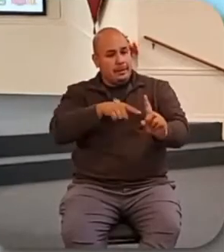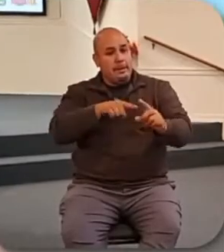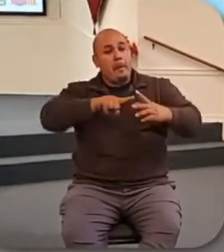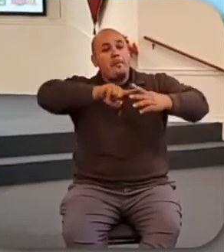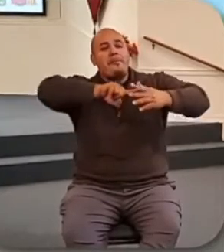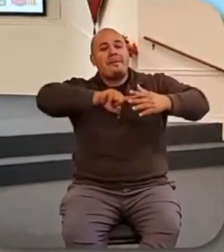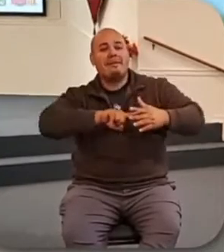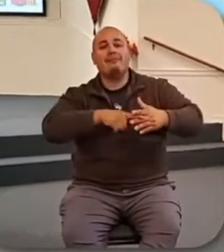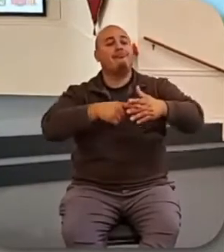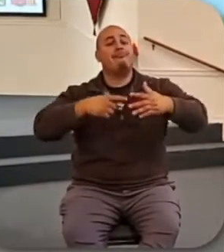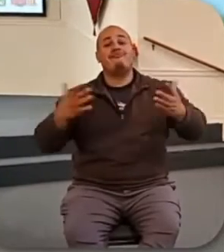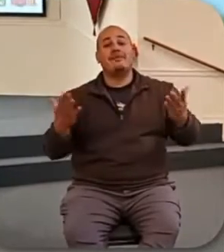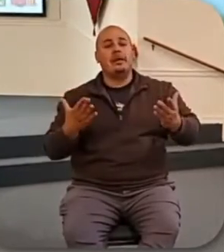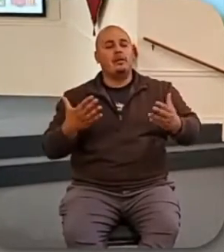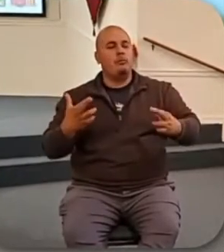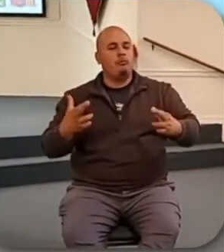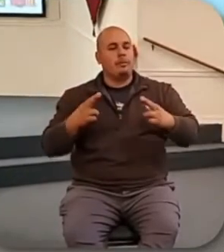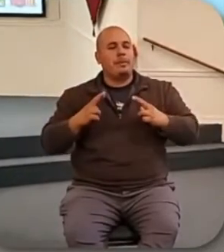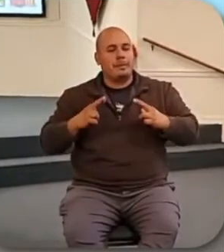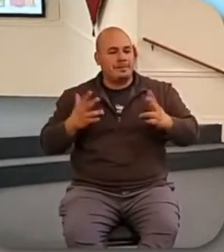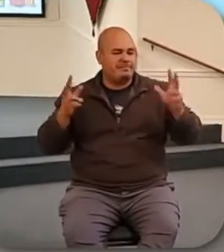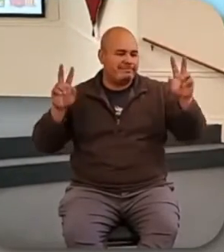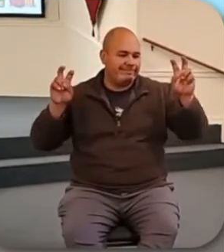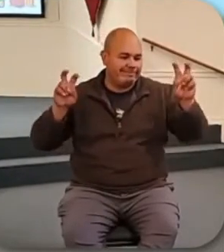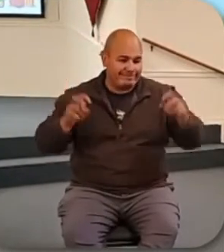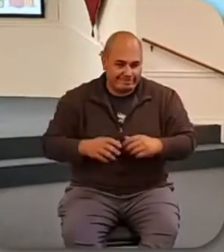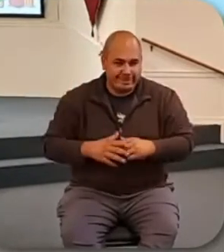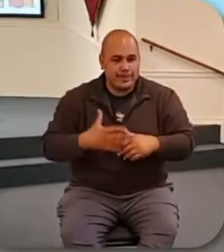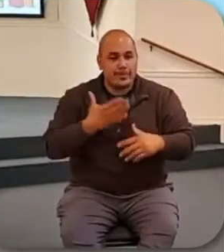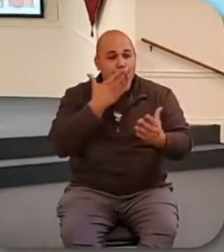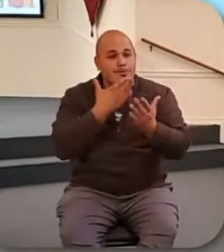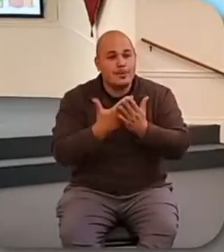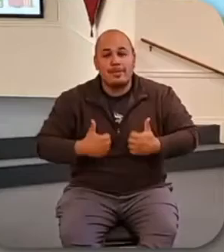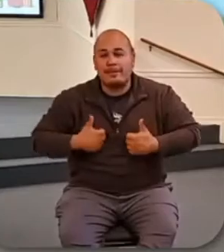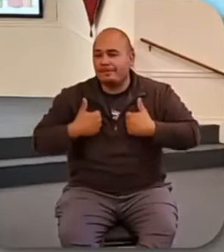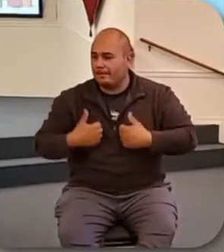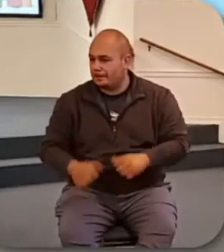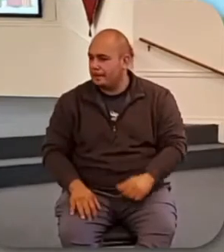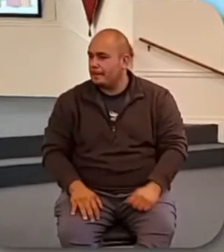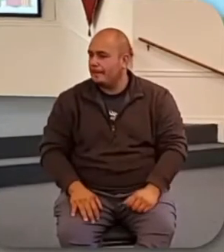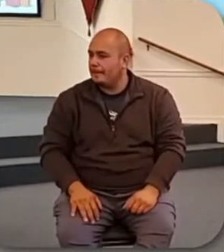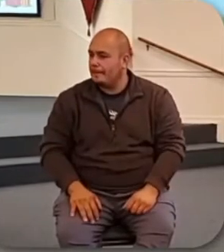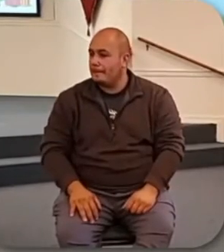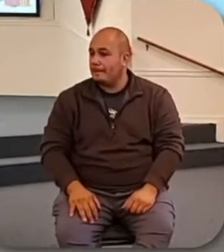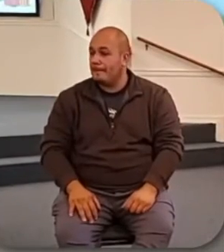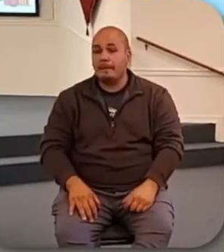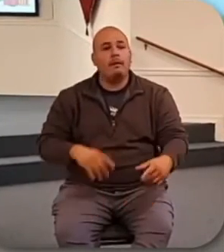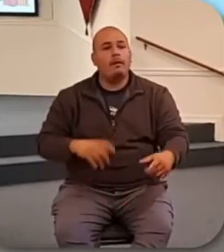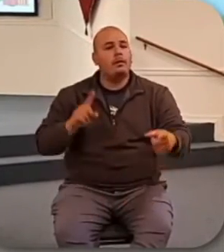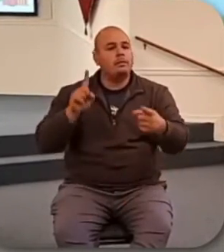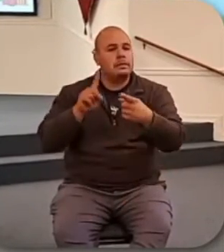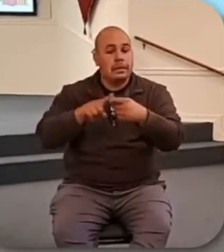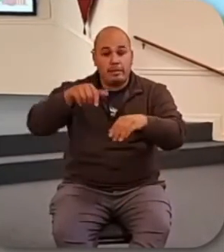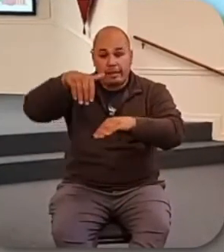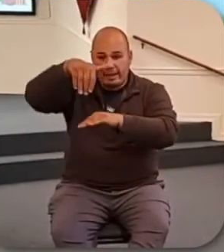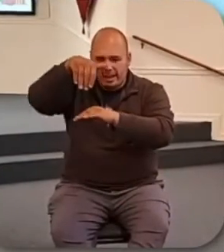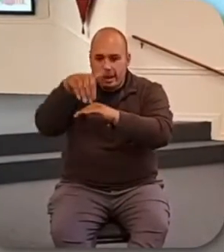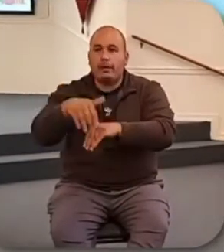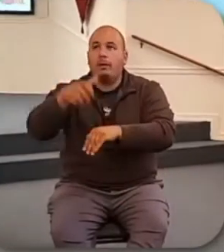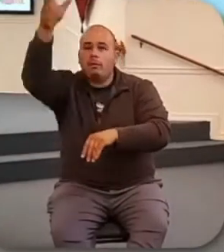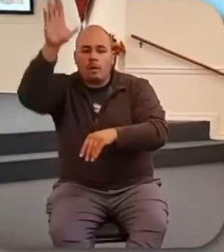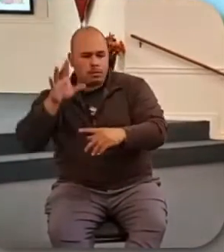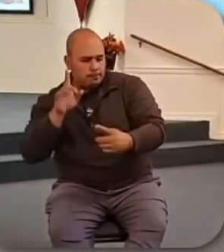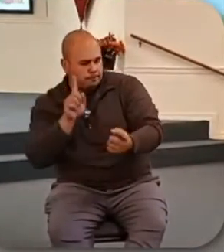the good life. Until that night, when God declared, you fool,